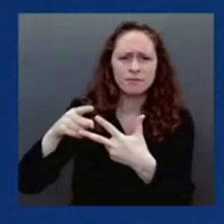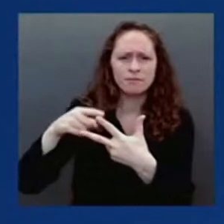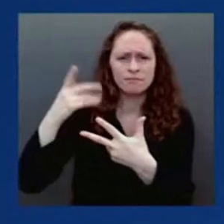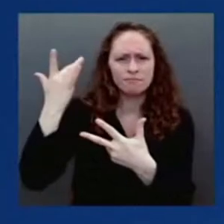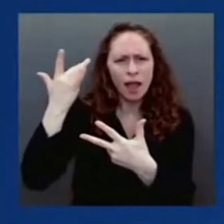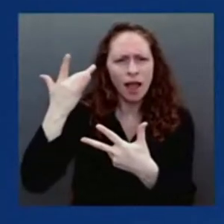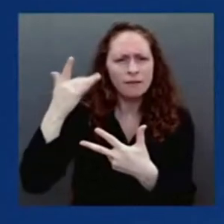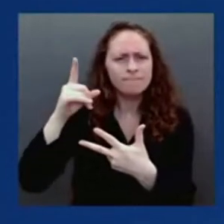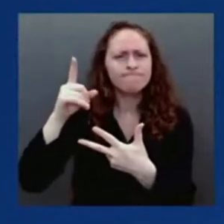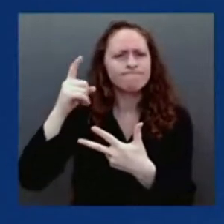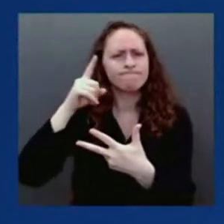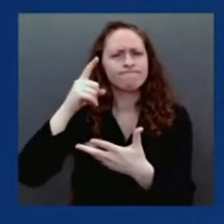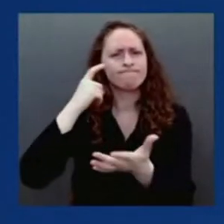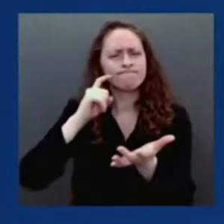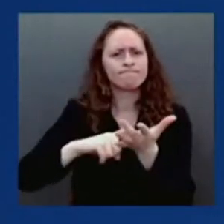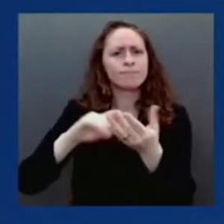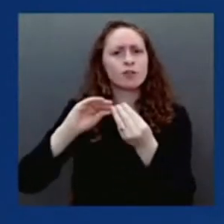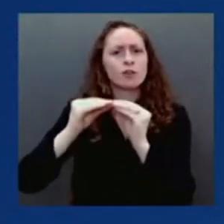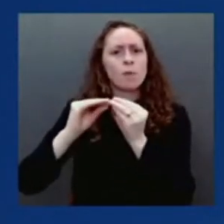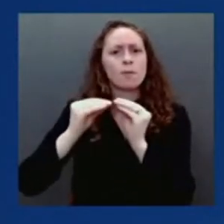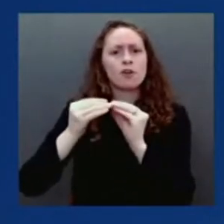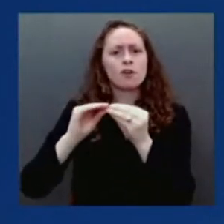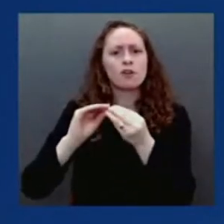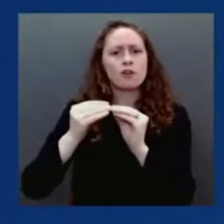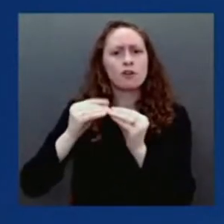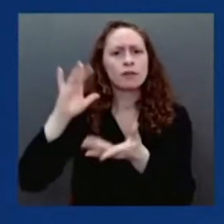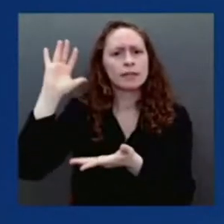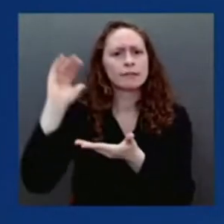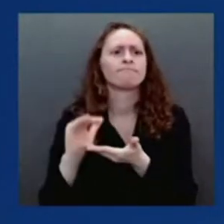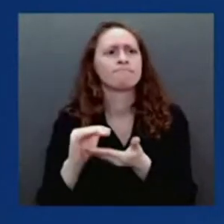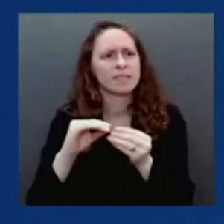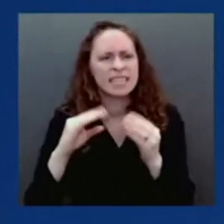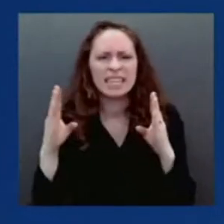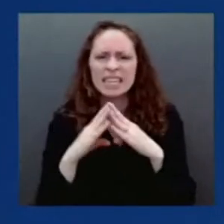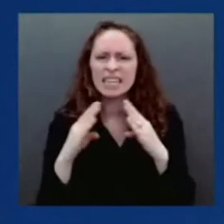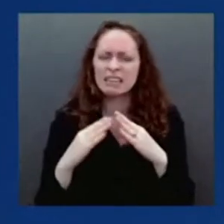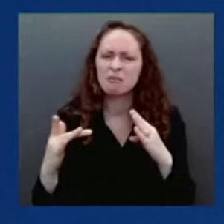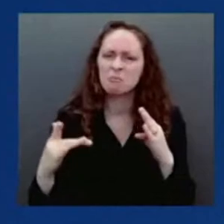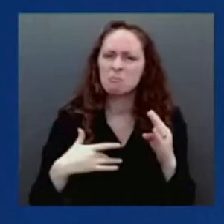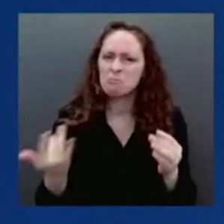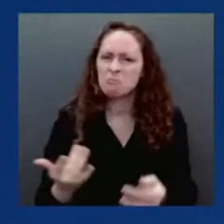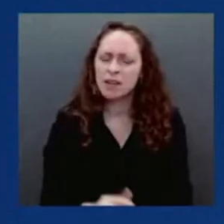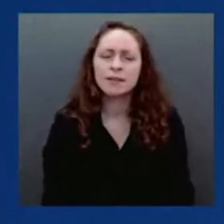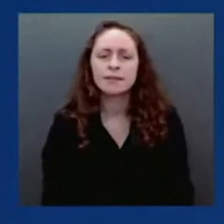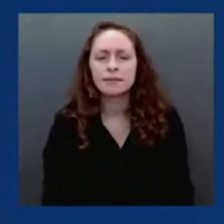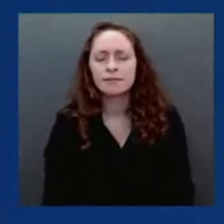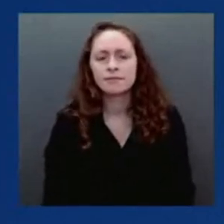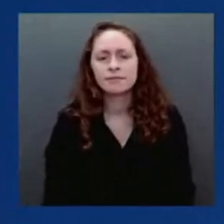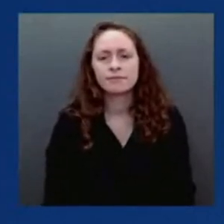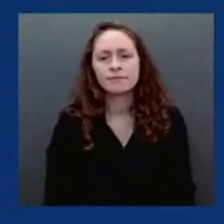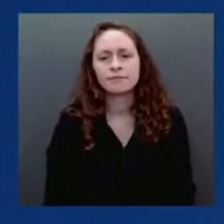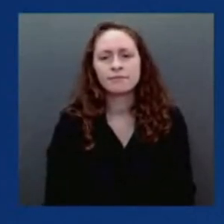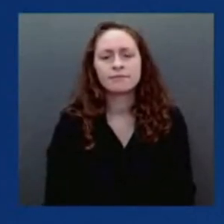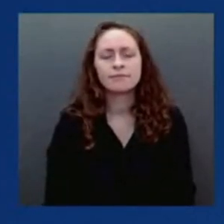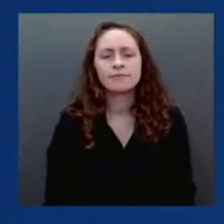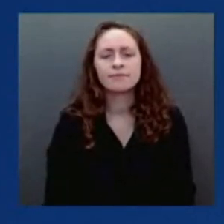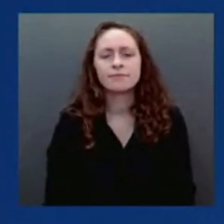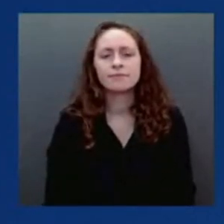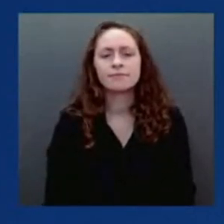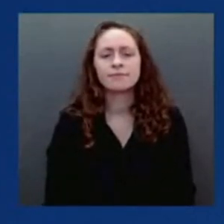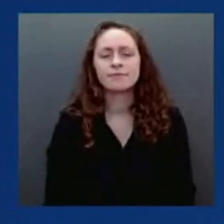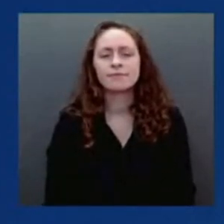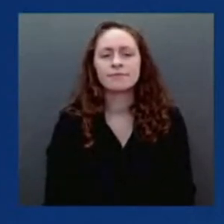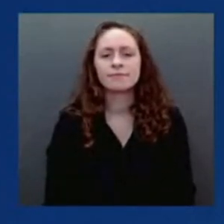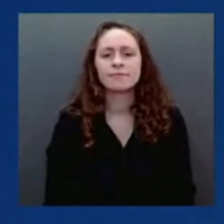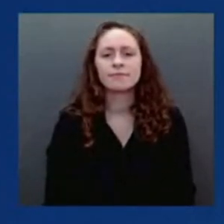mRNA vaccines? Happy to. Thanks, Josh. So, you know, the shape of the increase, the slope of the increase,